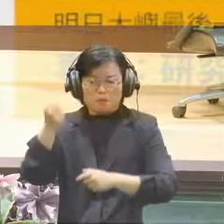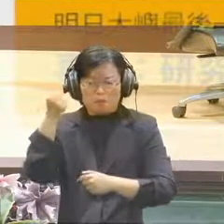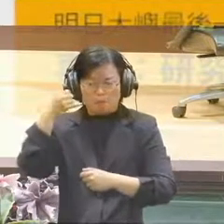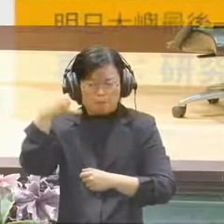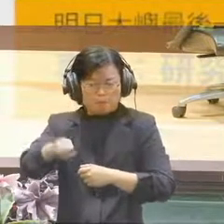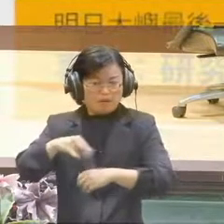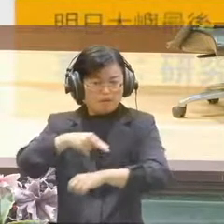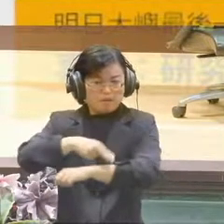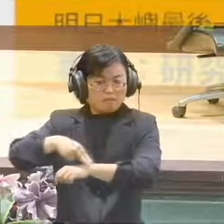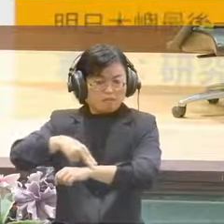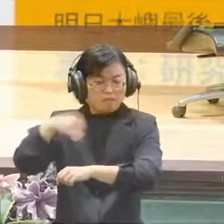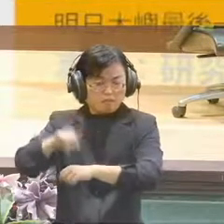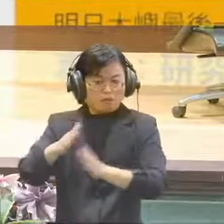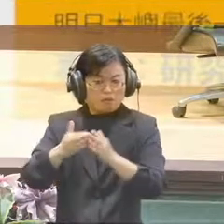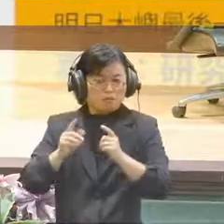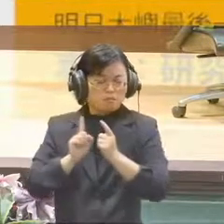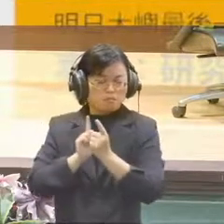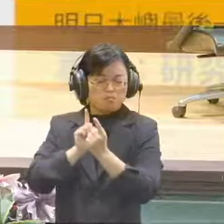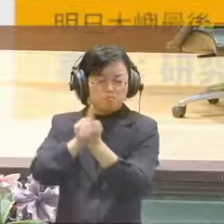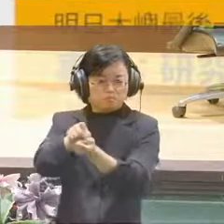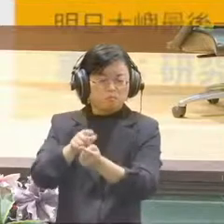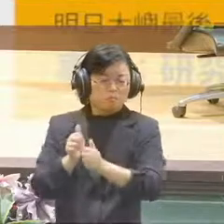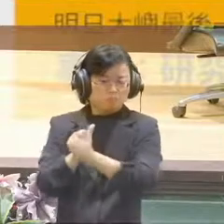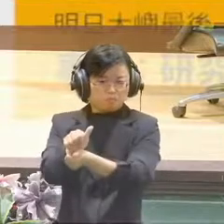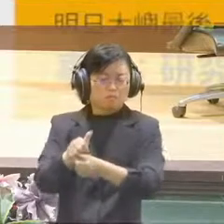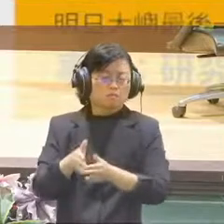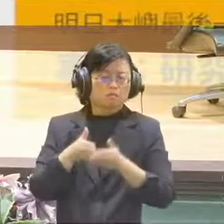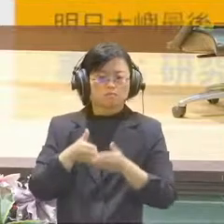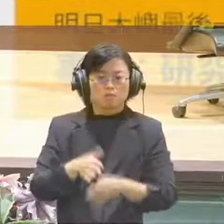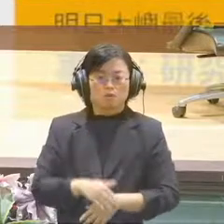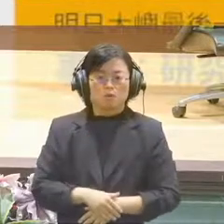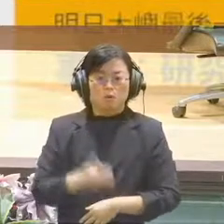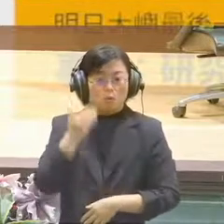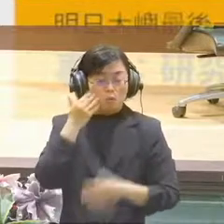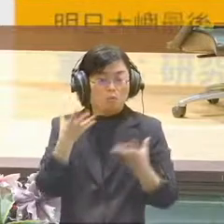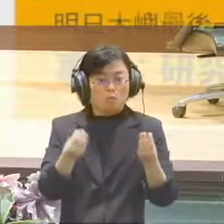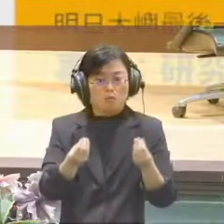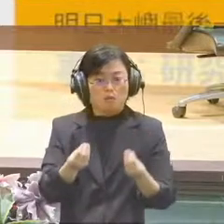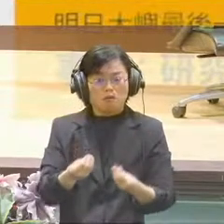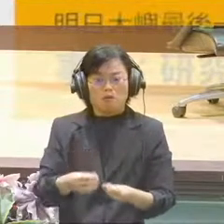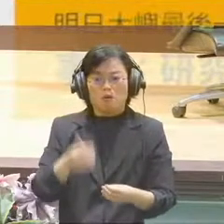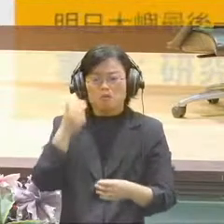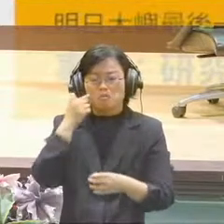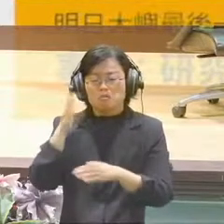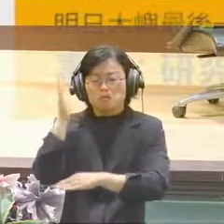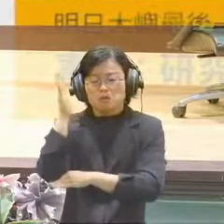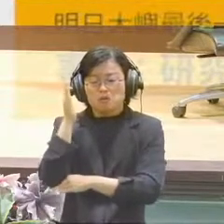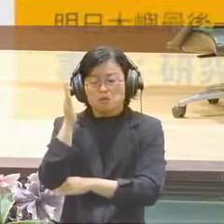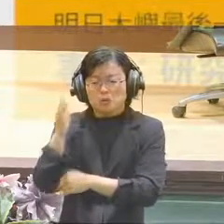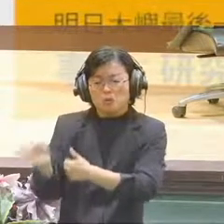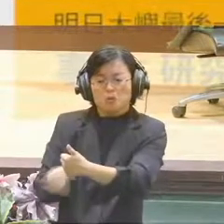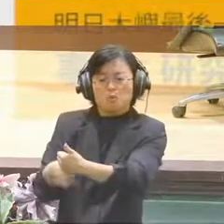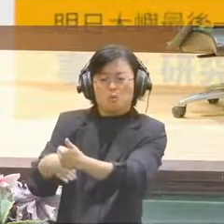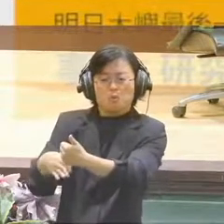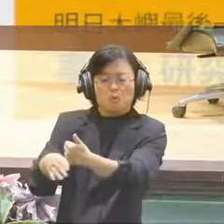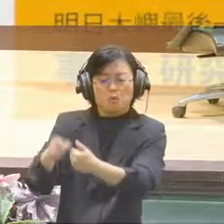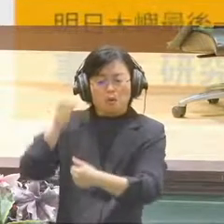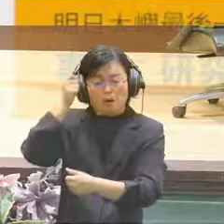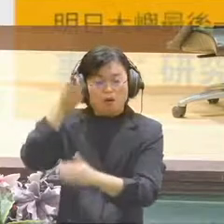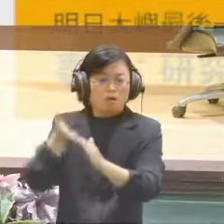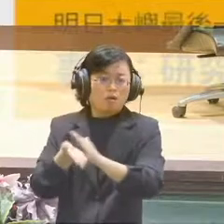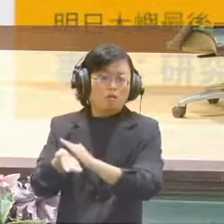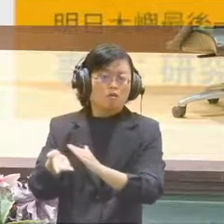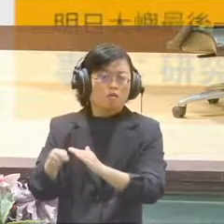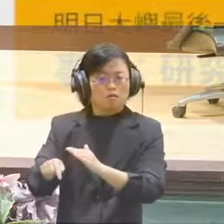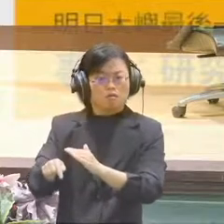Otherwise, the pro-government think tanks that I've just talked about would dominate the discussion, the policy discussion.